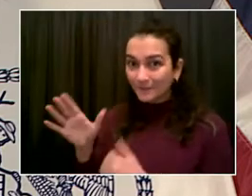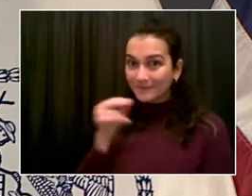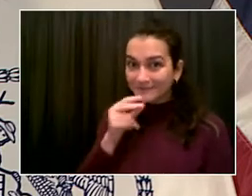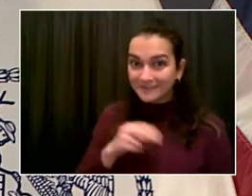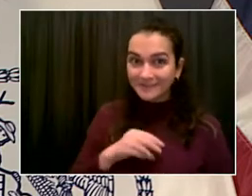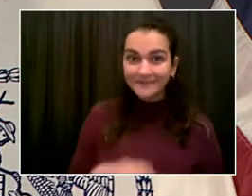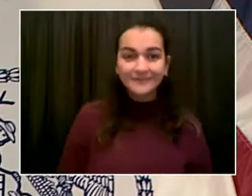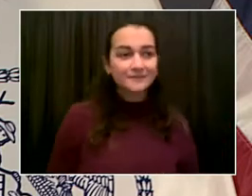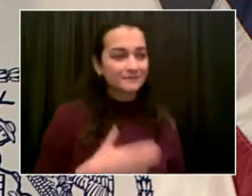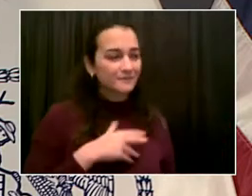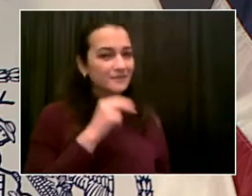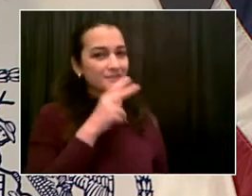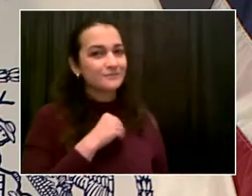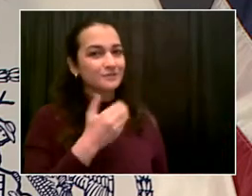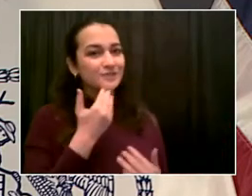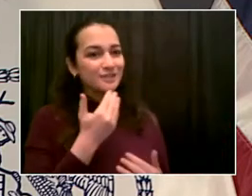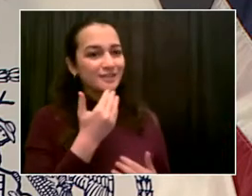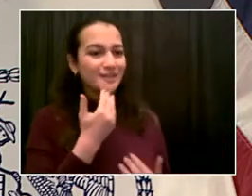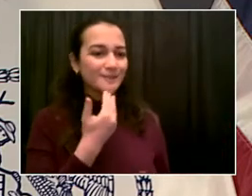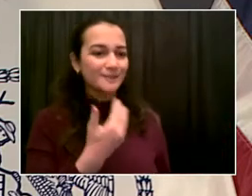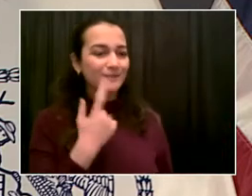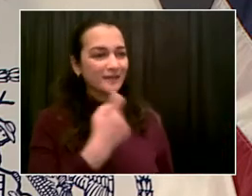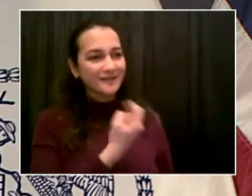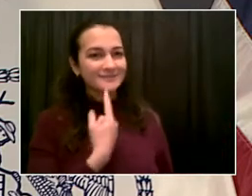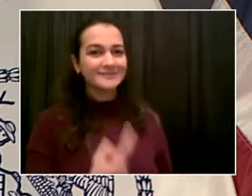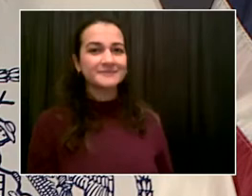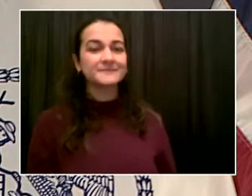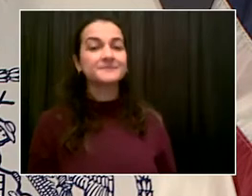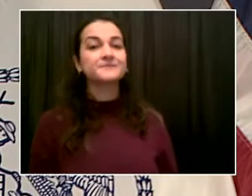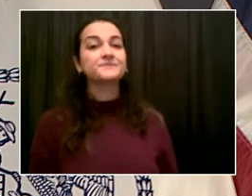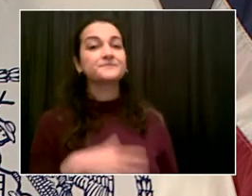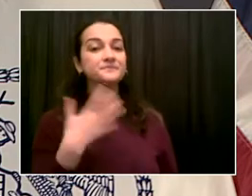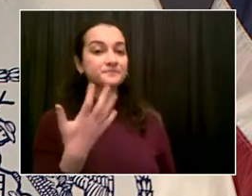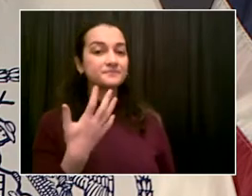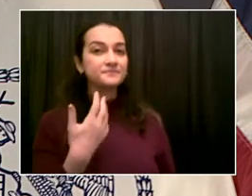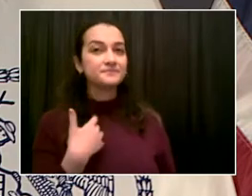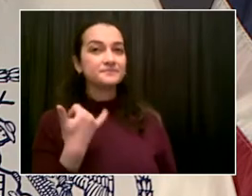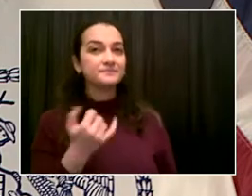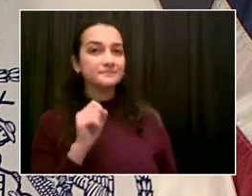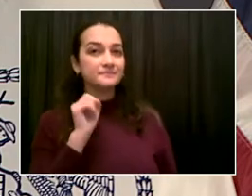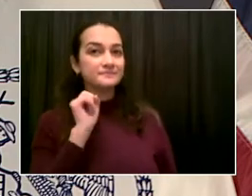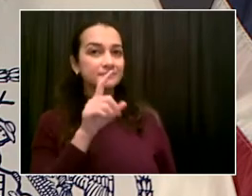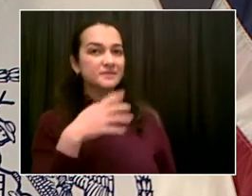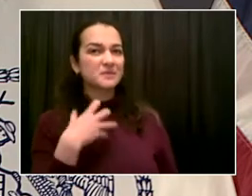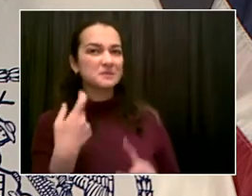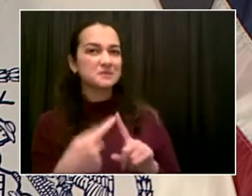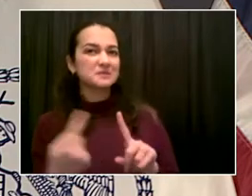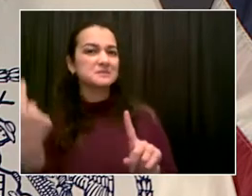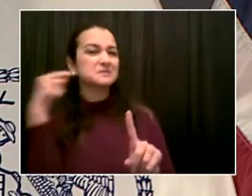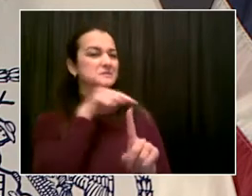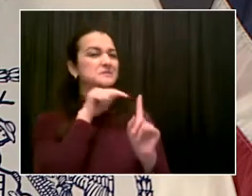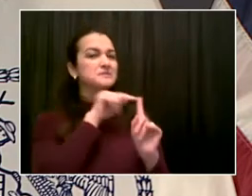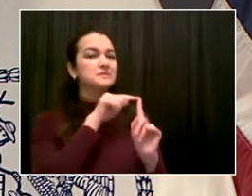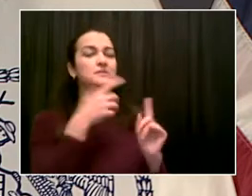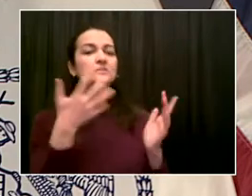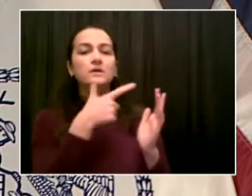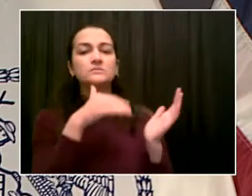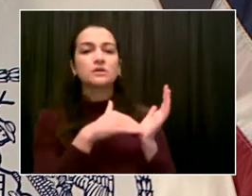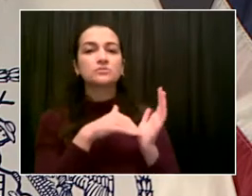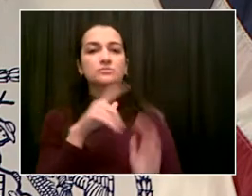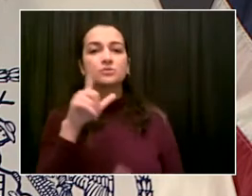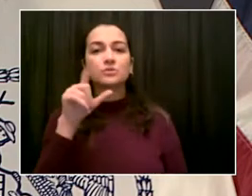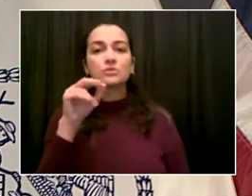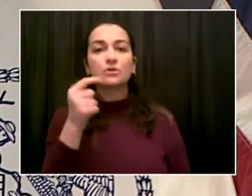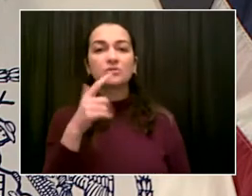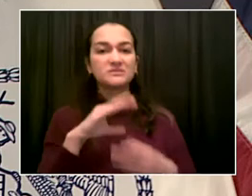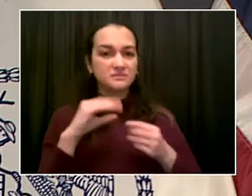I wanted to go back to something Dr. Long said before about the tests that are being offered